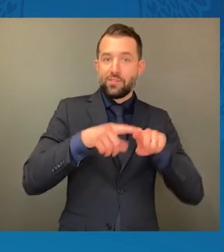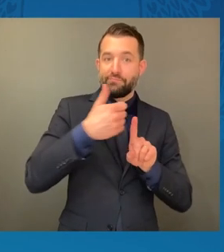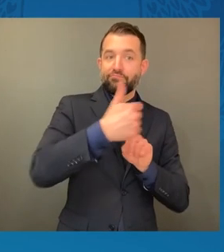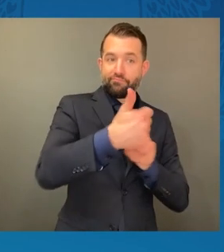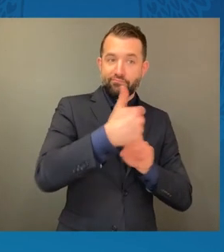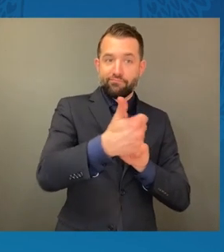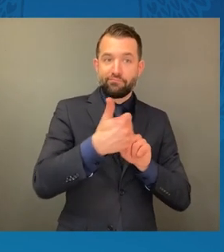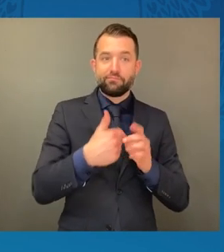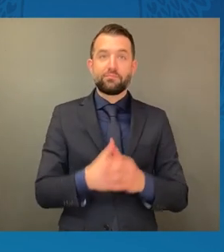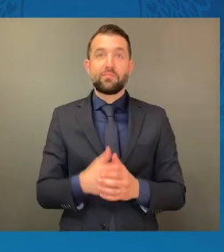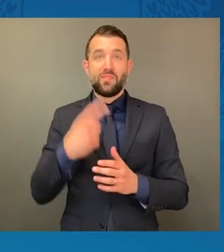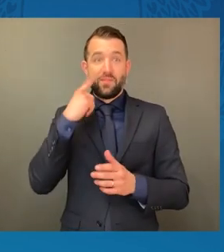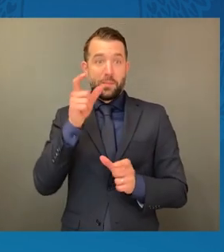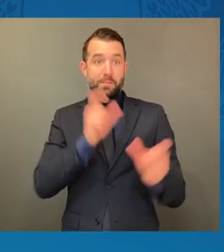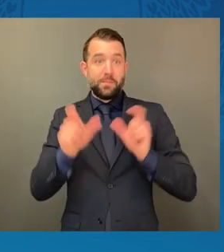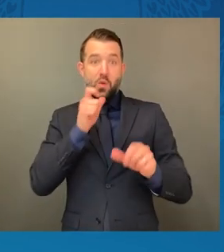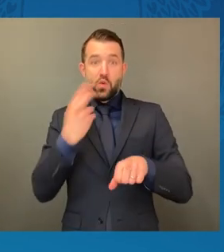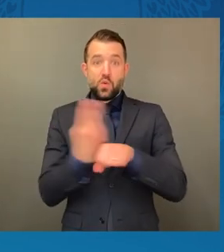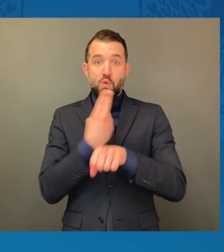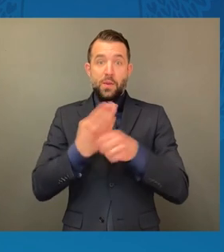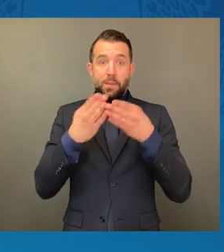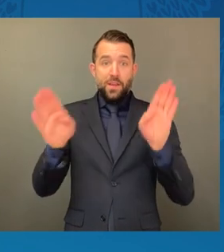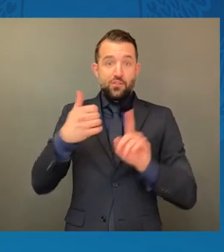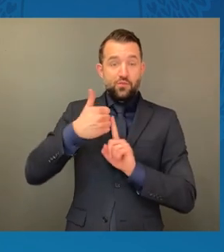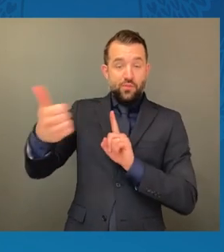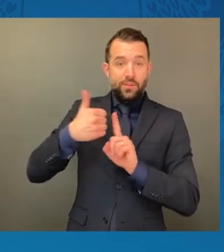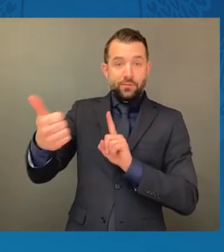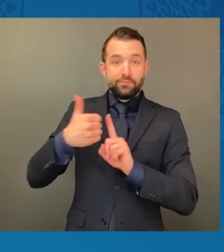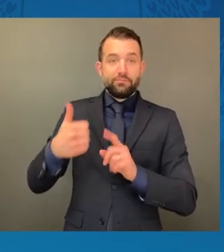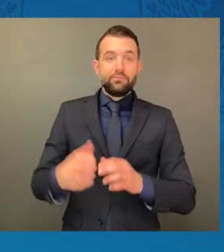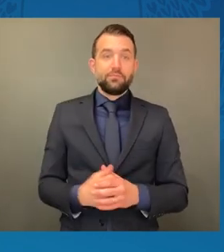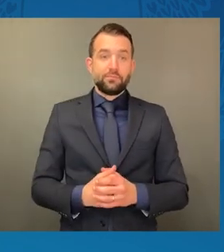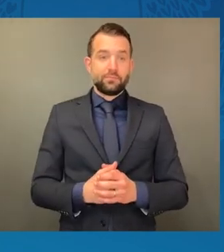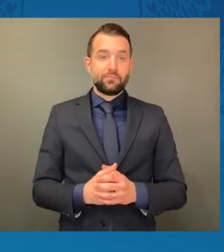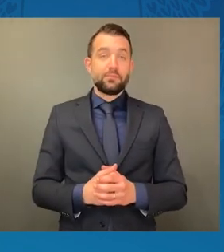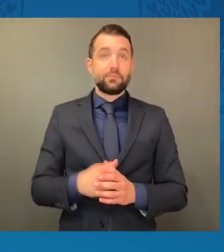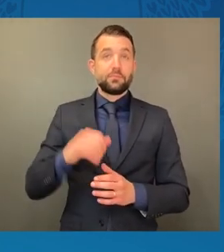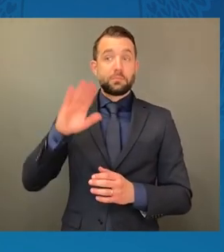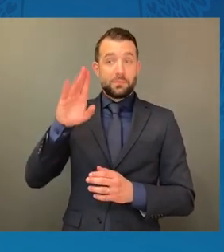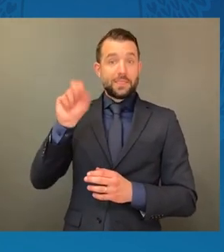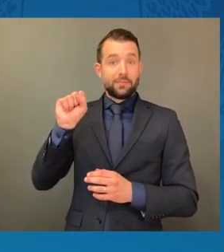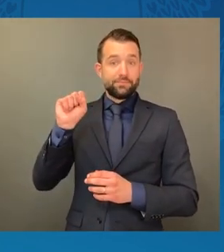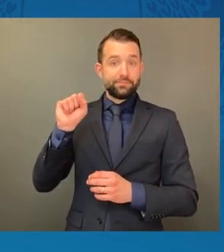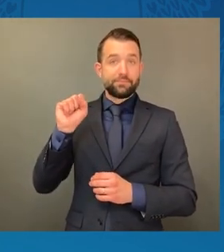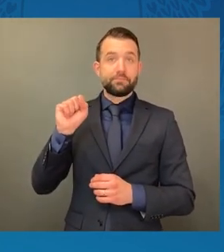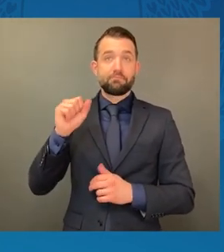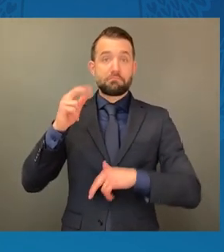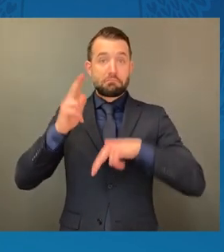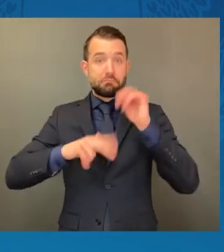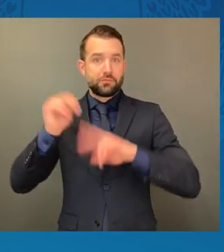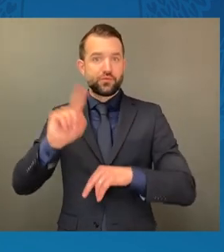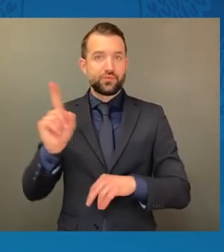need to take public transit to get where they need to go. These buses will be built in America, and